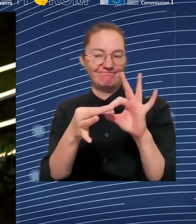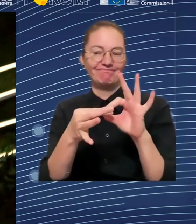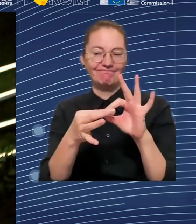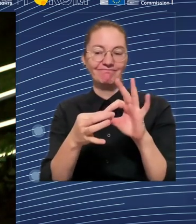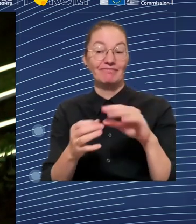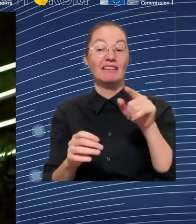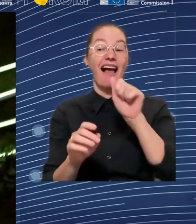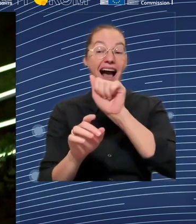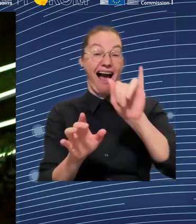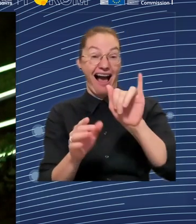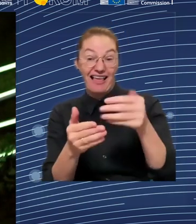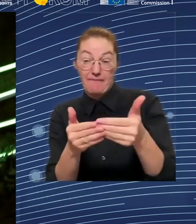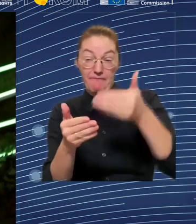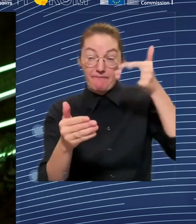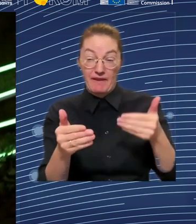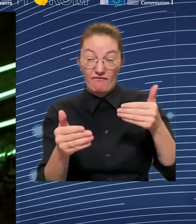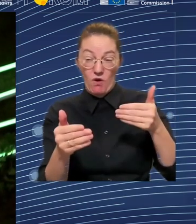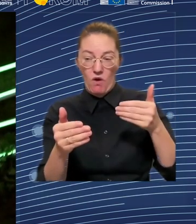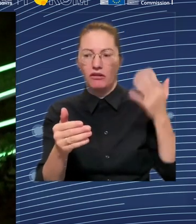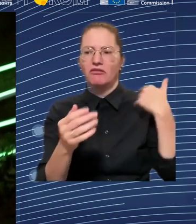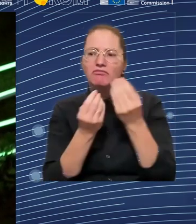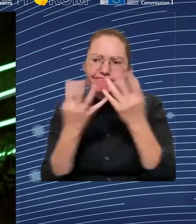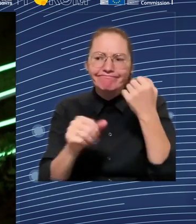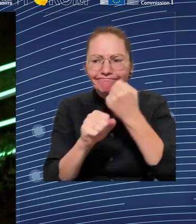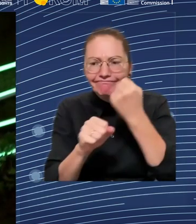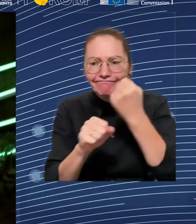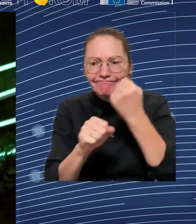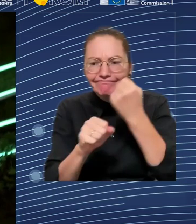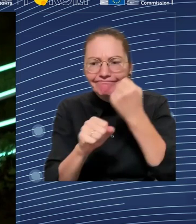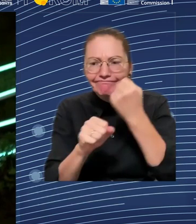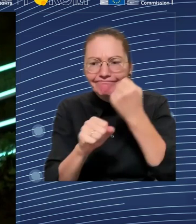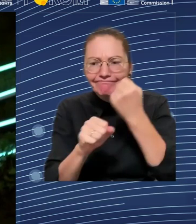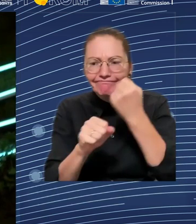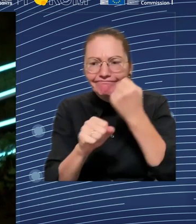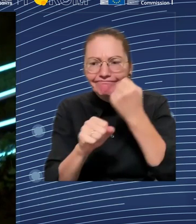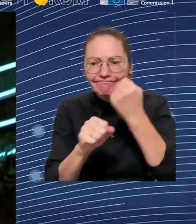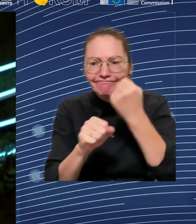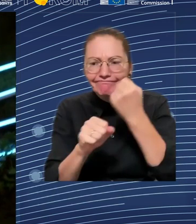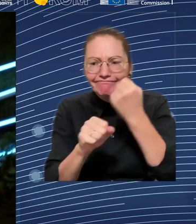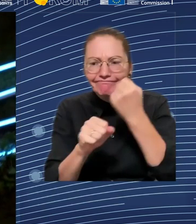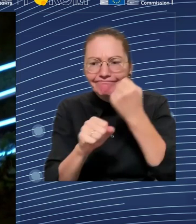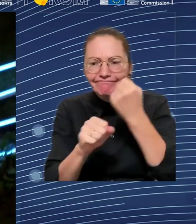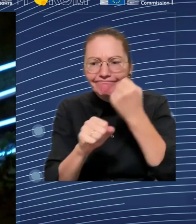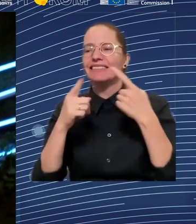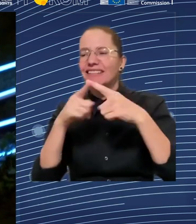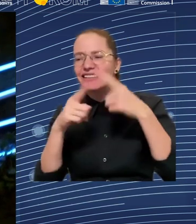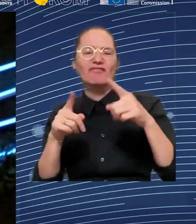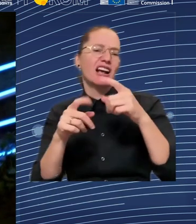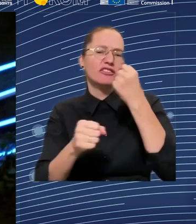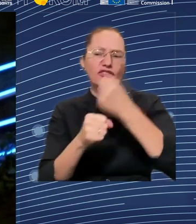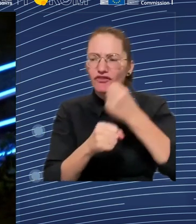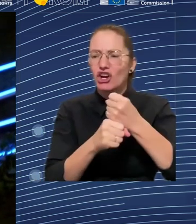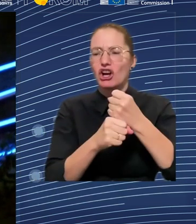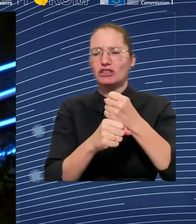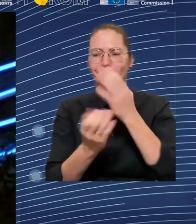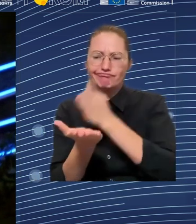with complicated cases. I think that's part of, we could have a whole different conference, which is about burnout